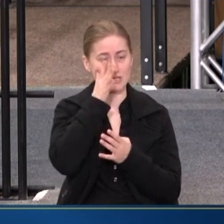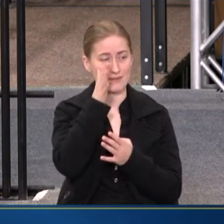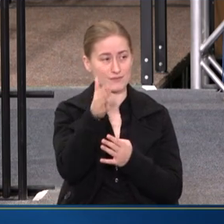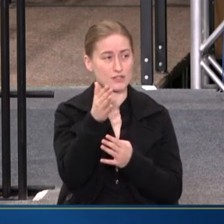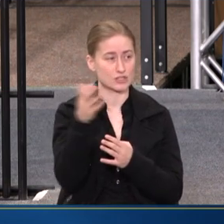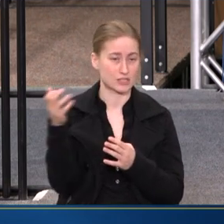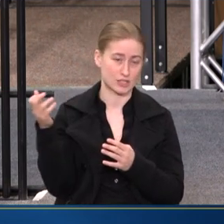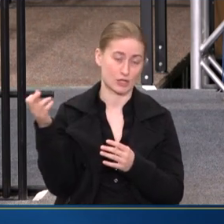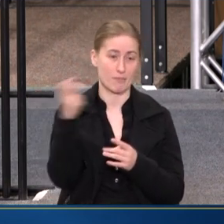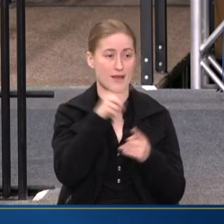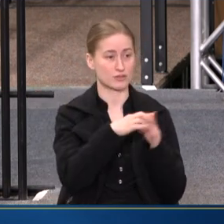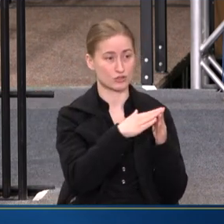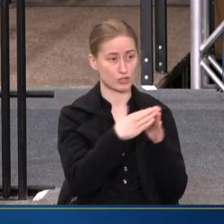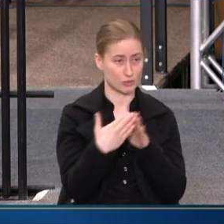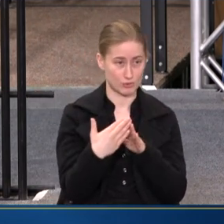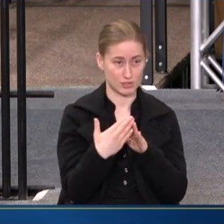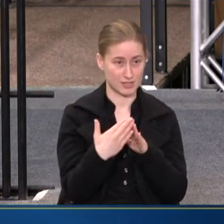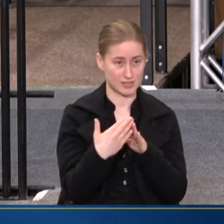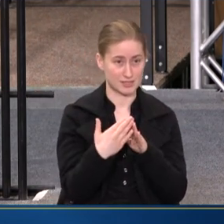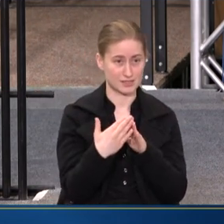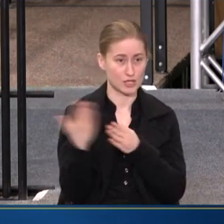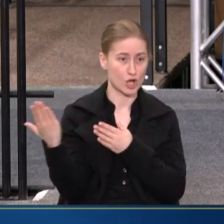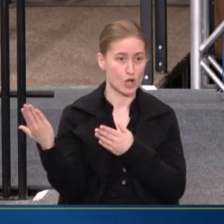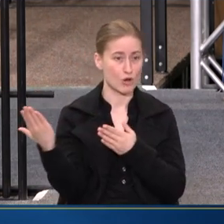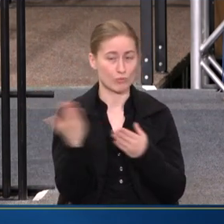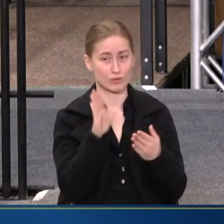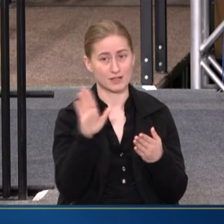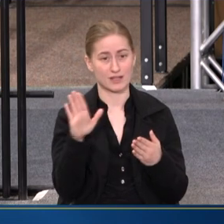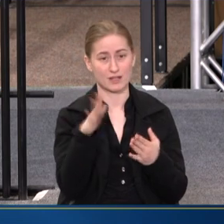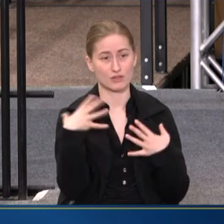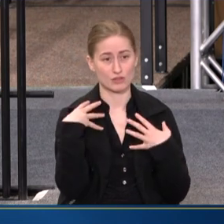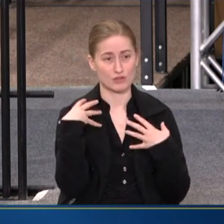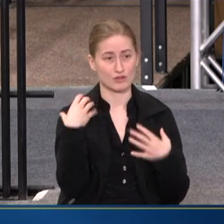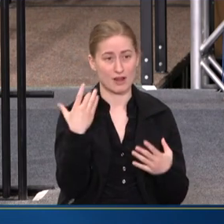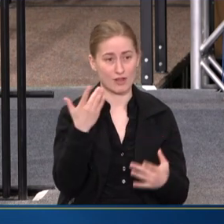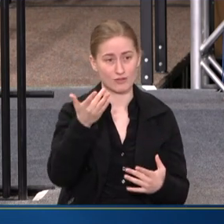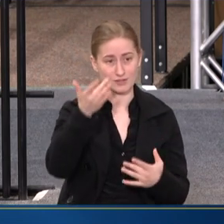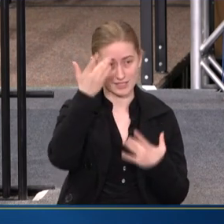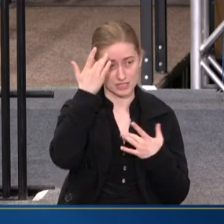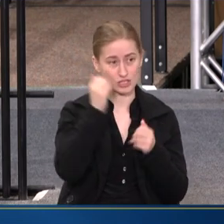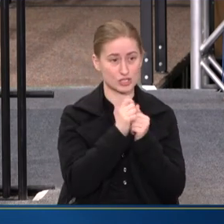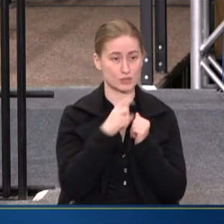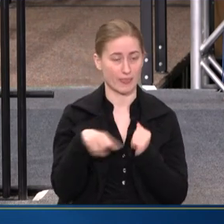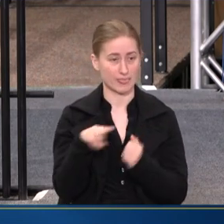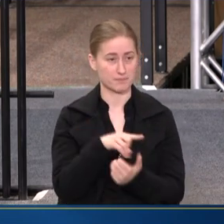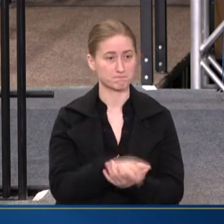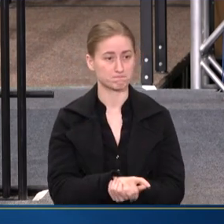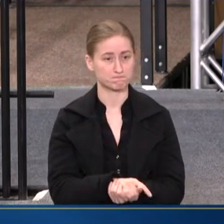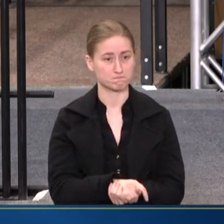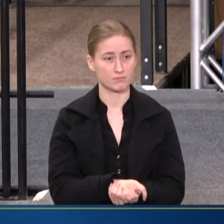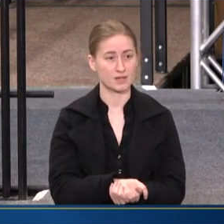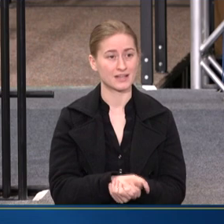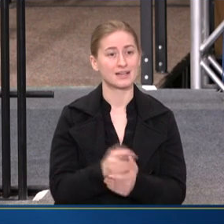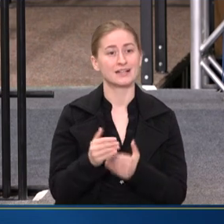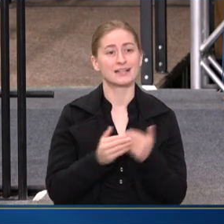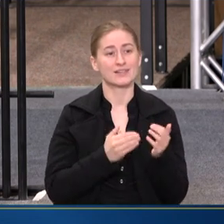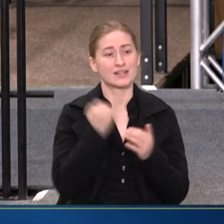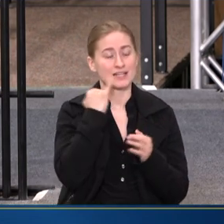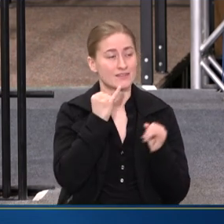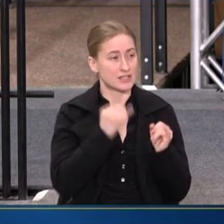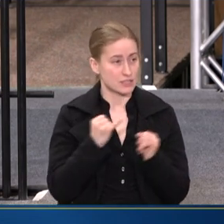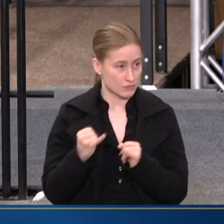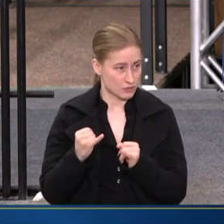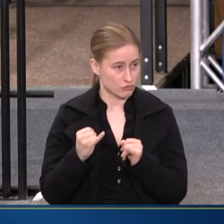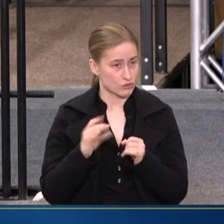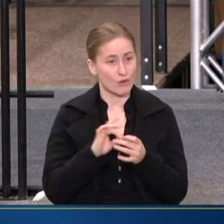return to their communities, bringing their health conditions with them. Even if individuals